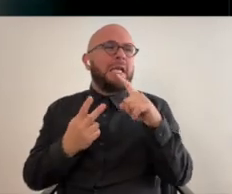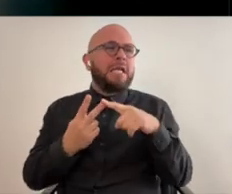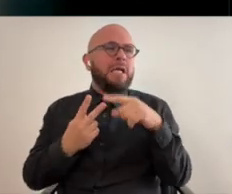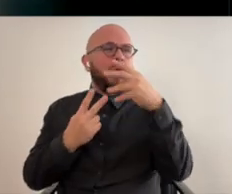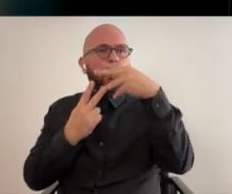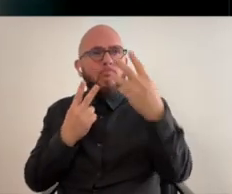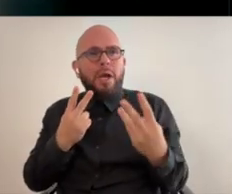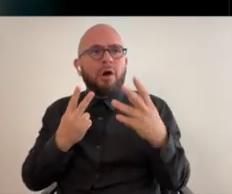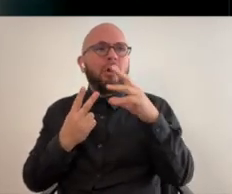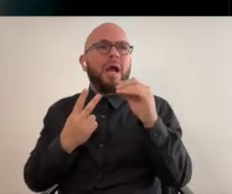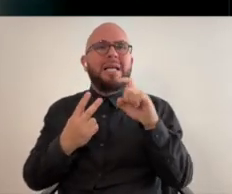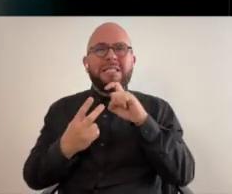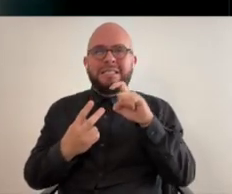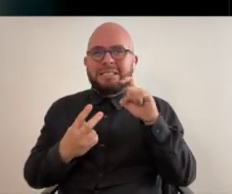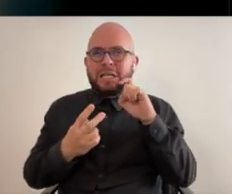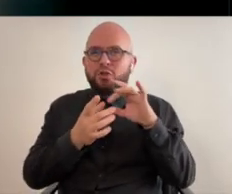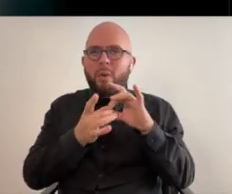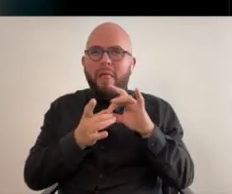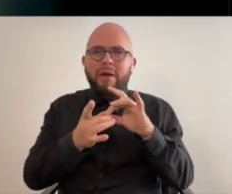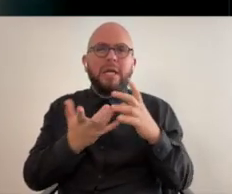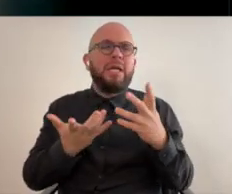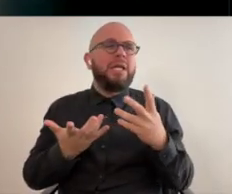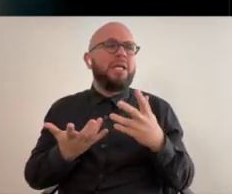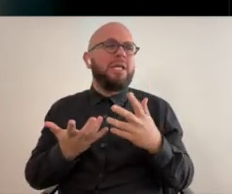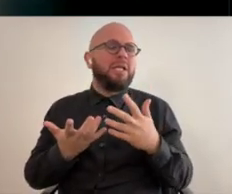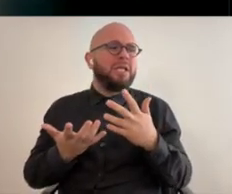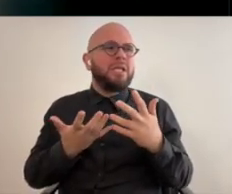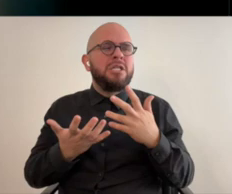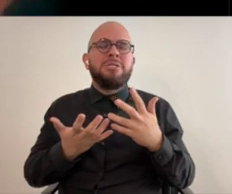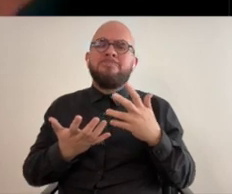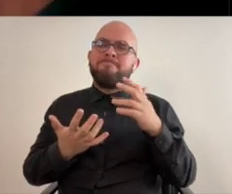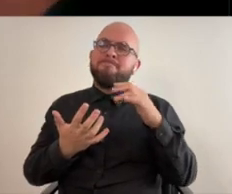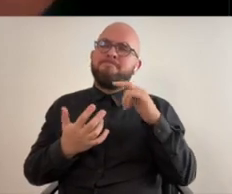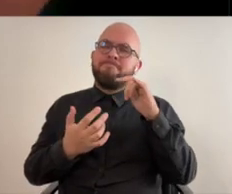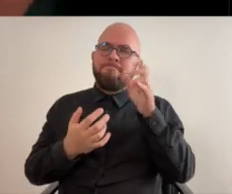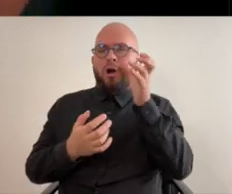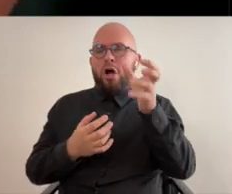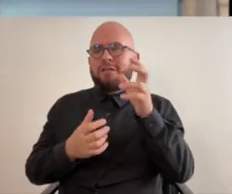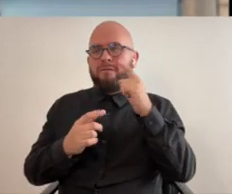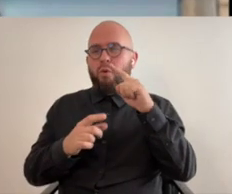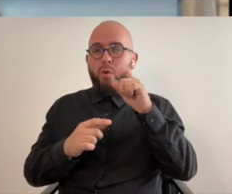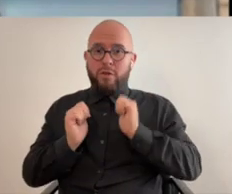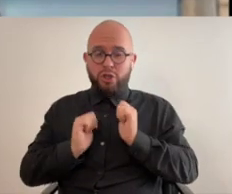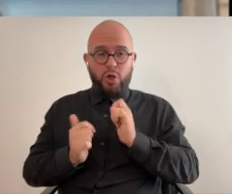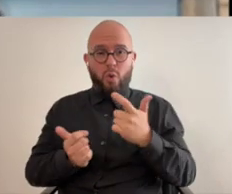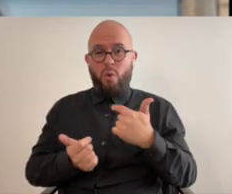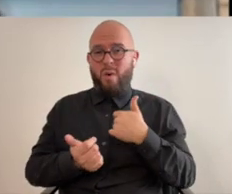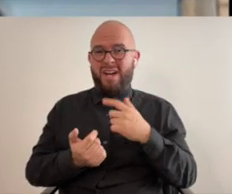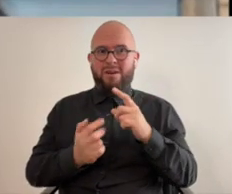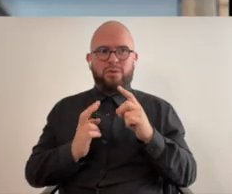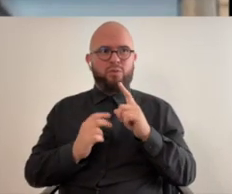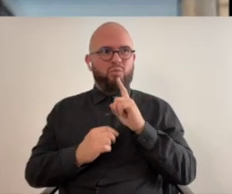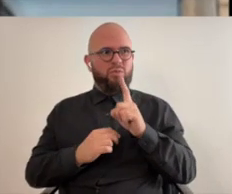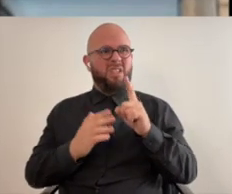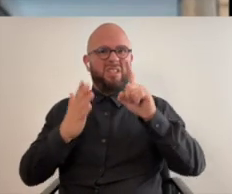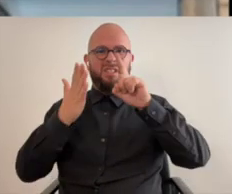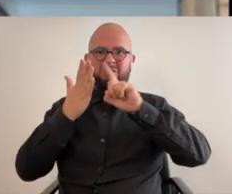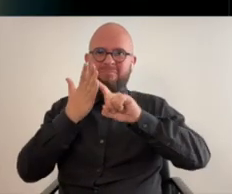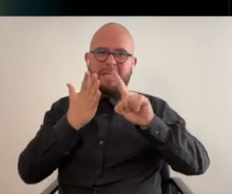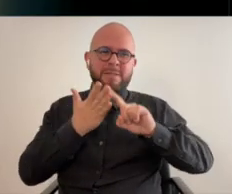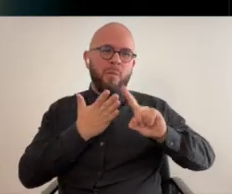disability and queerness and sexuality as kind of a connected concept nice in that show and